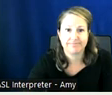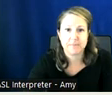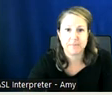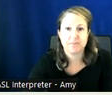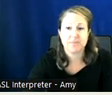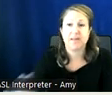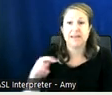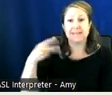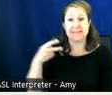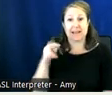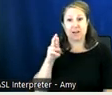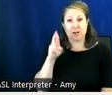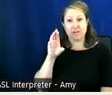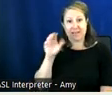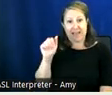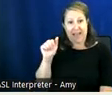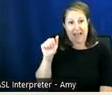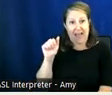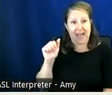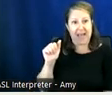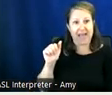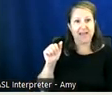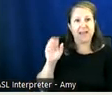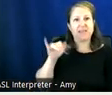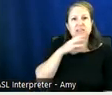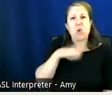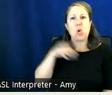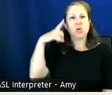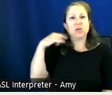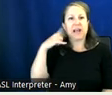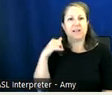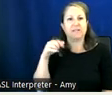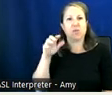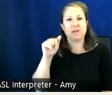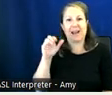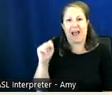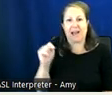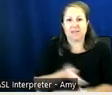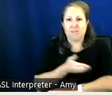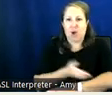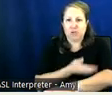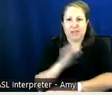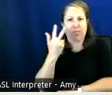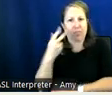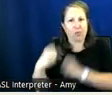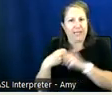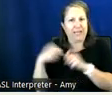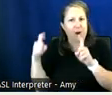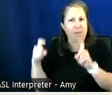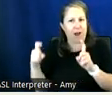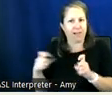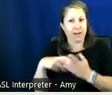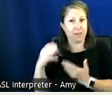association it's the older californians act modernization and it's a three-year pilot program um intended to